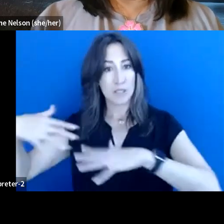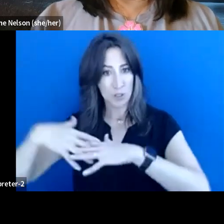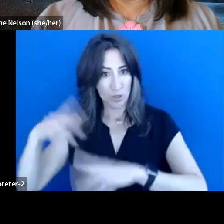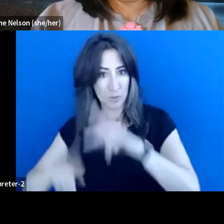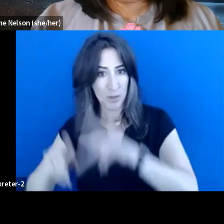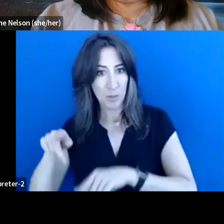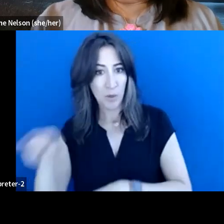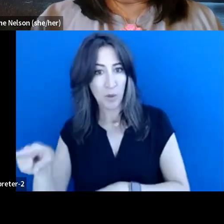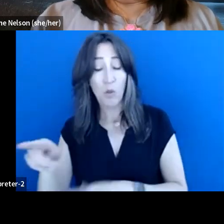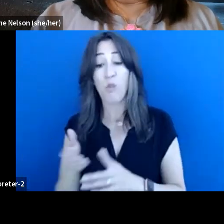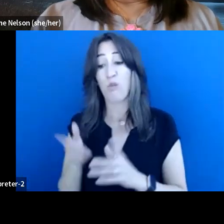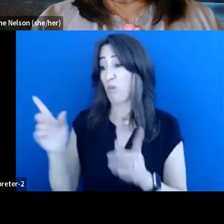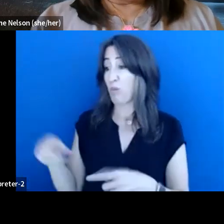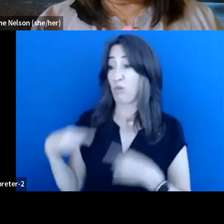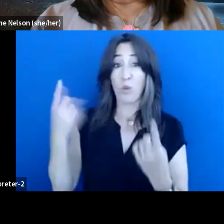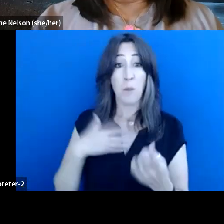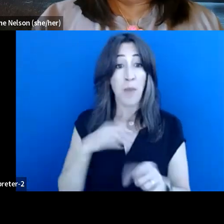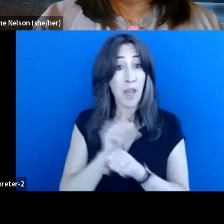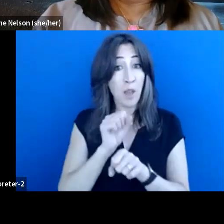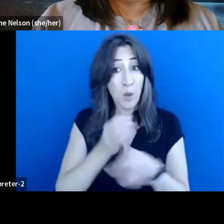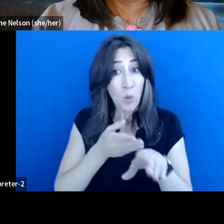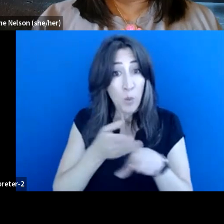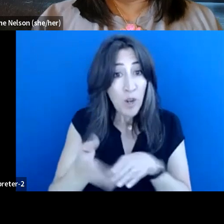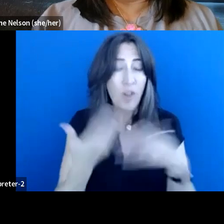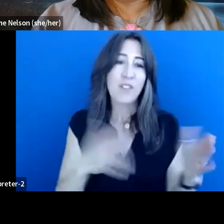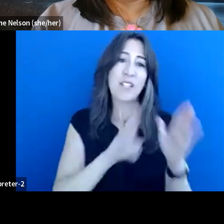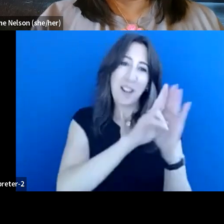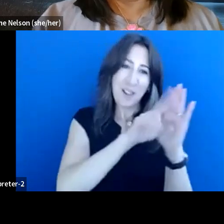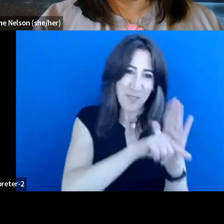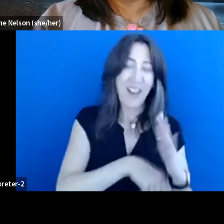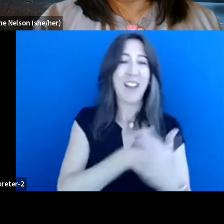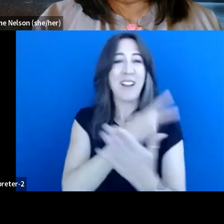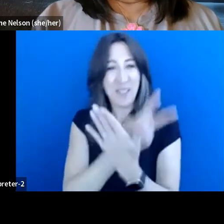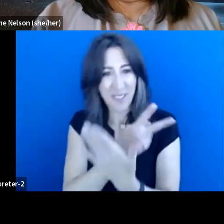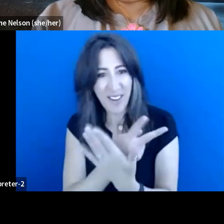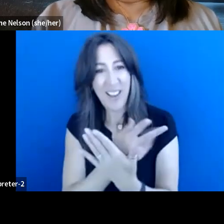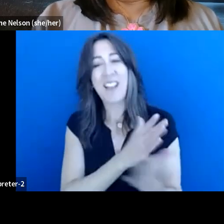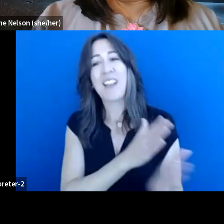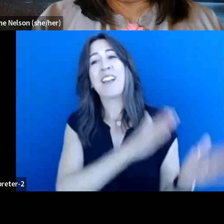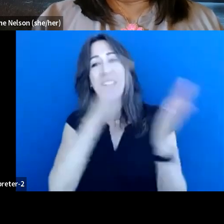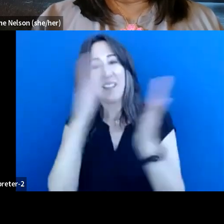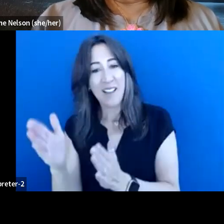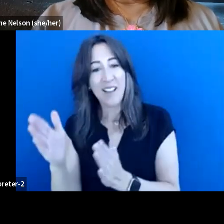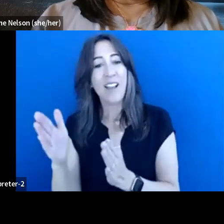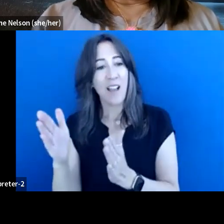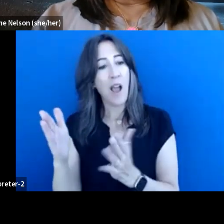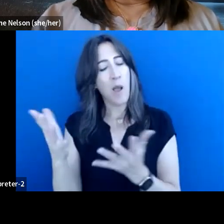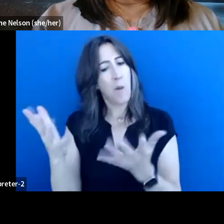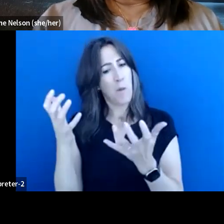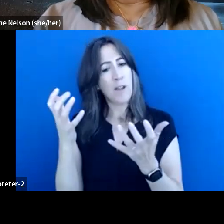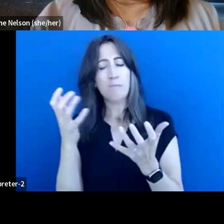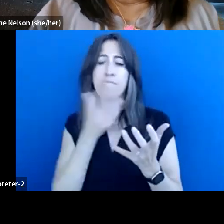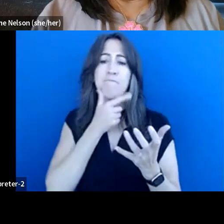Through my career, after having my undergrad, my graduate master's degree, I was looking for other